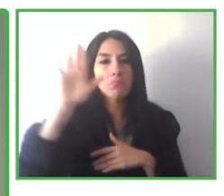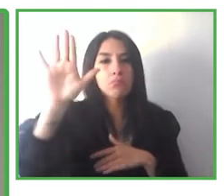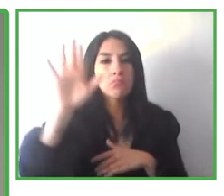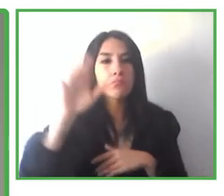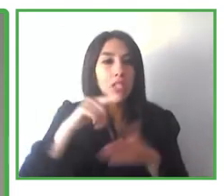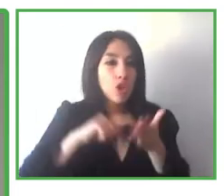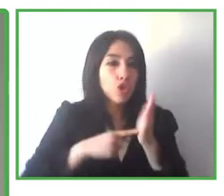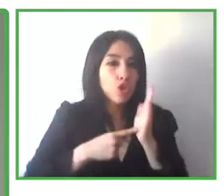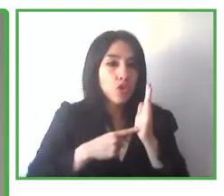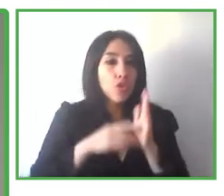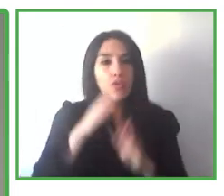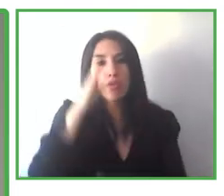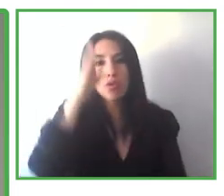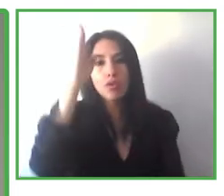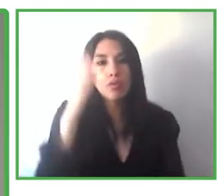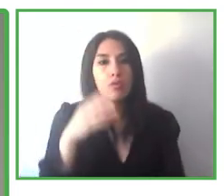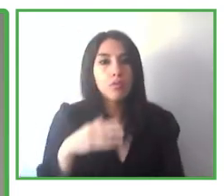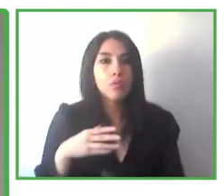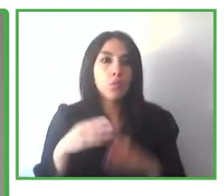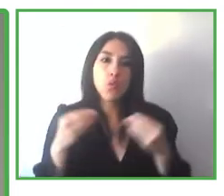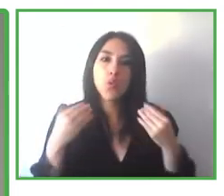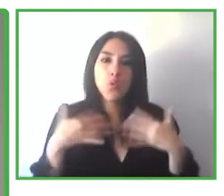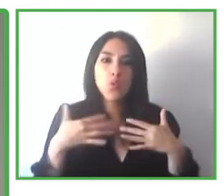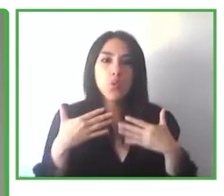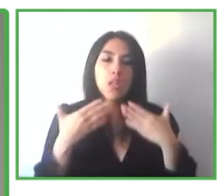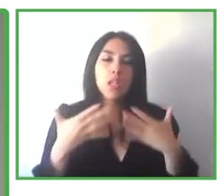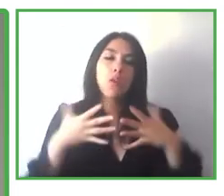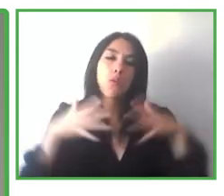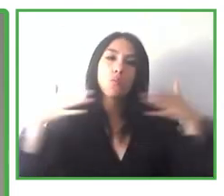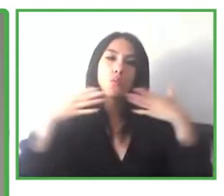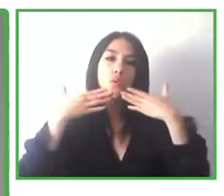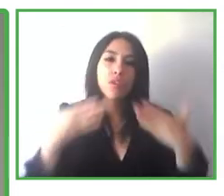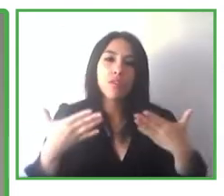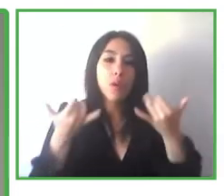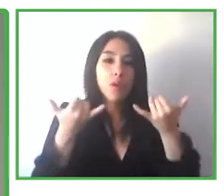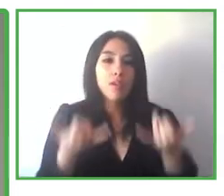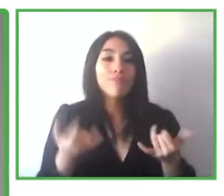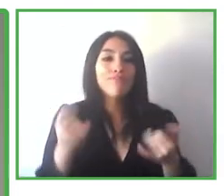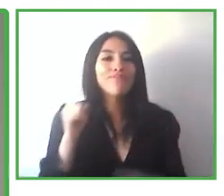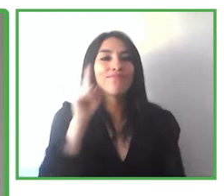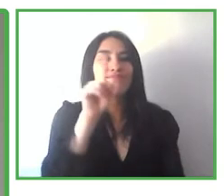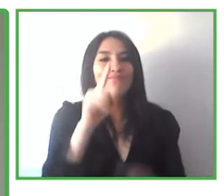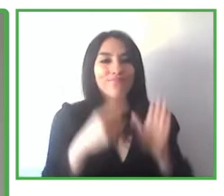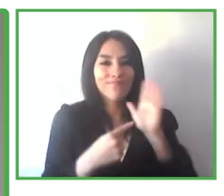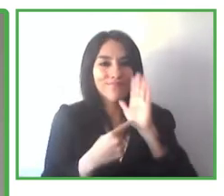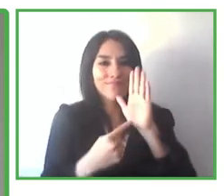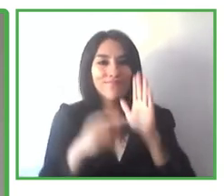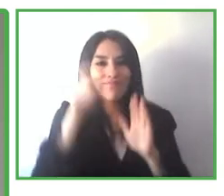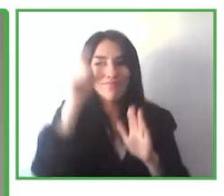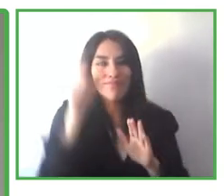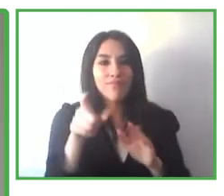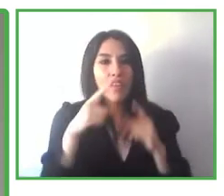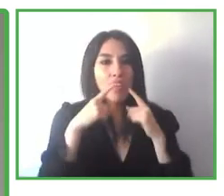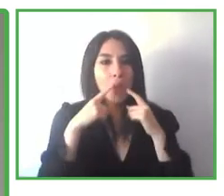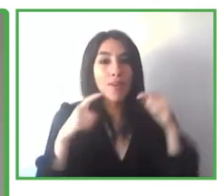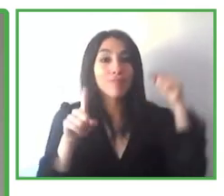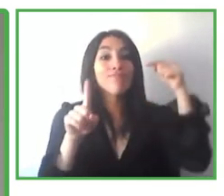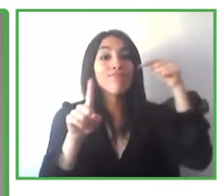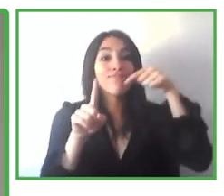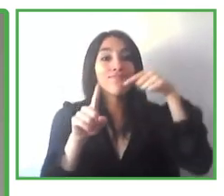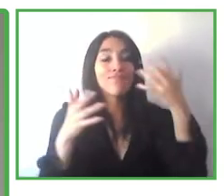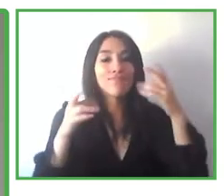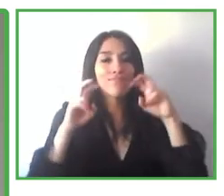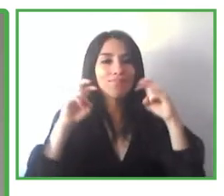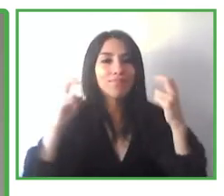future is really promising. Thank you very much. So now we're going to give the floor to the next expert that we have in our plan panel